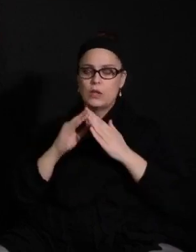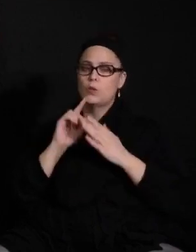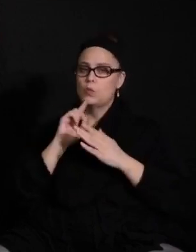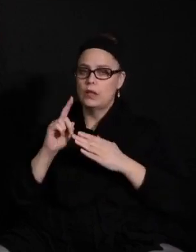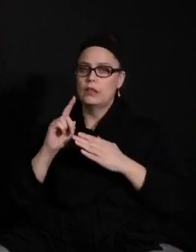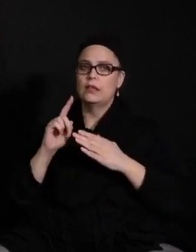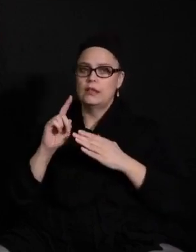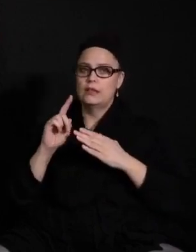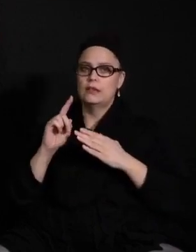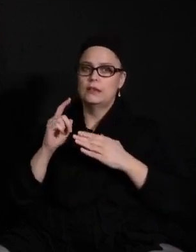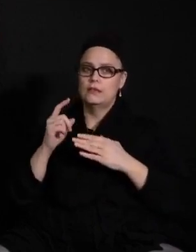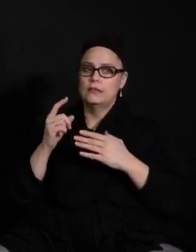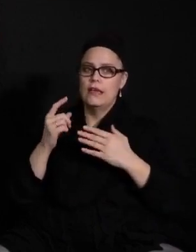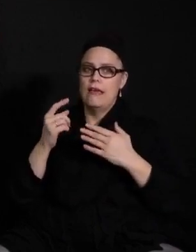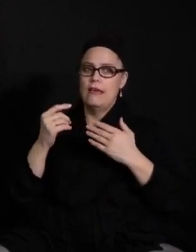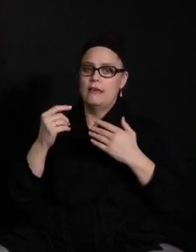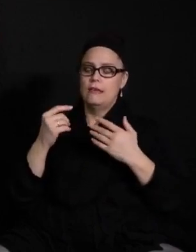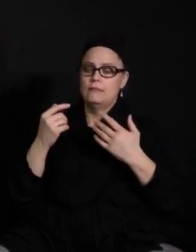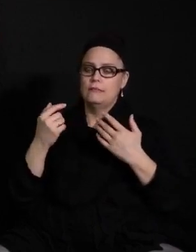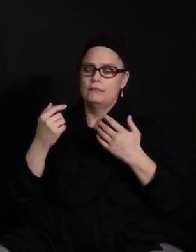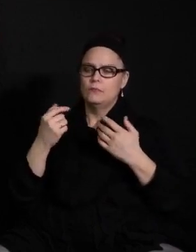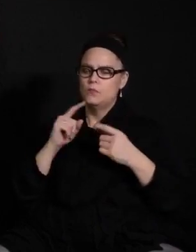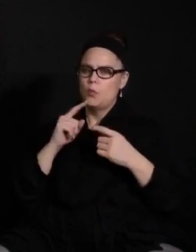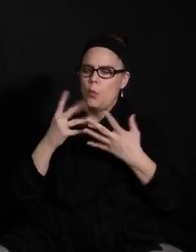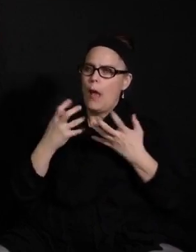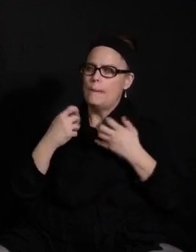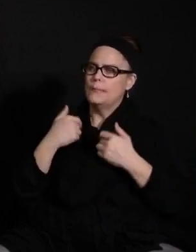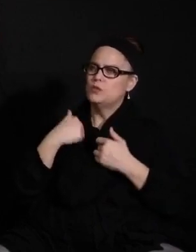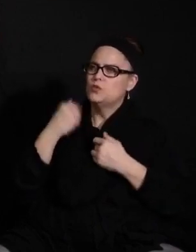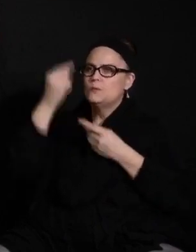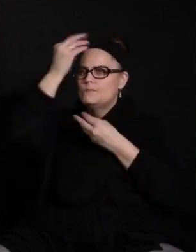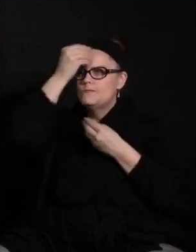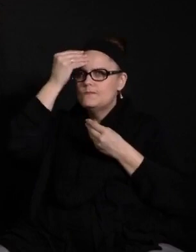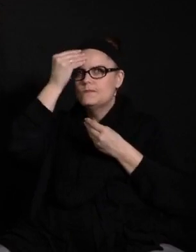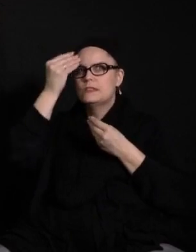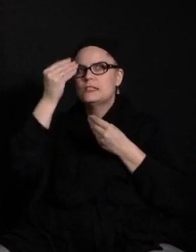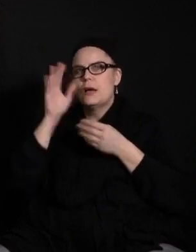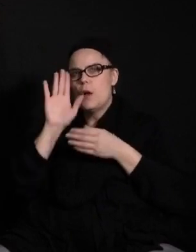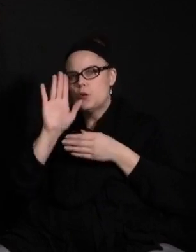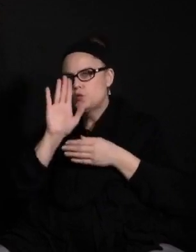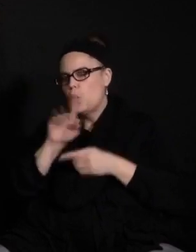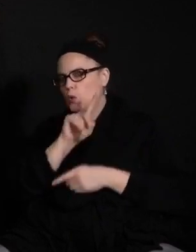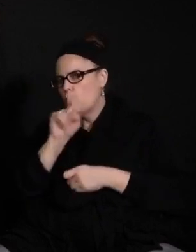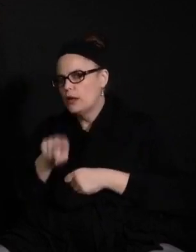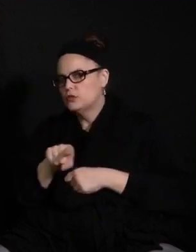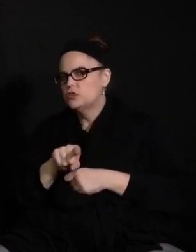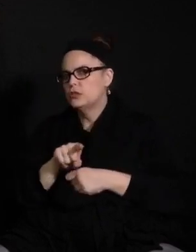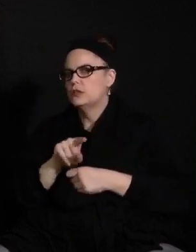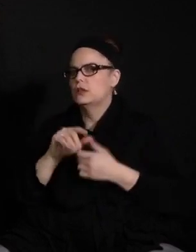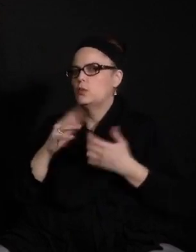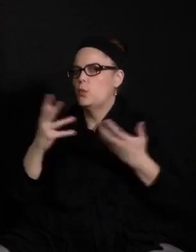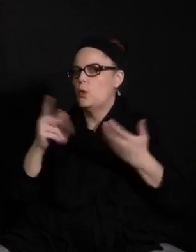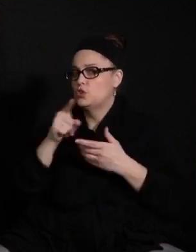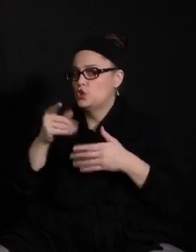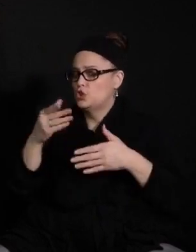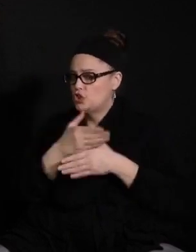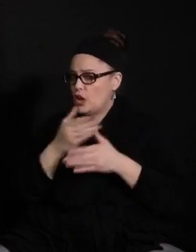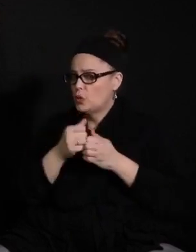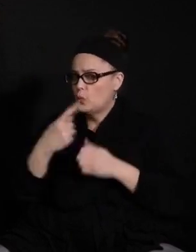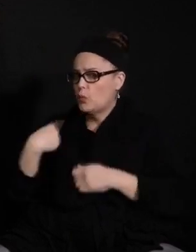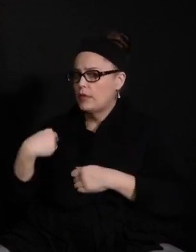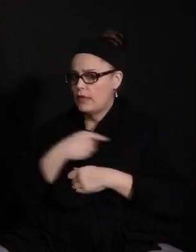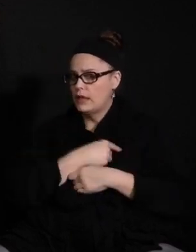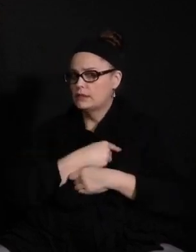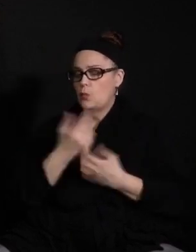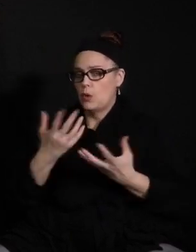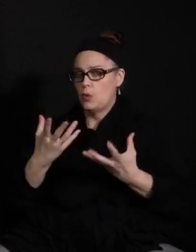make us look at, or make me look at your question and really think carefully about what you're sharing with me and with us tonight. And want to be